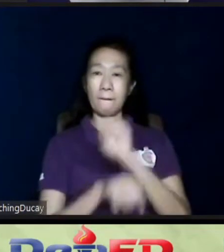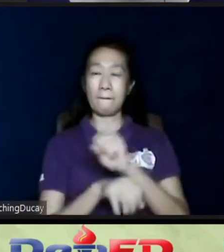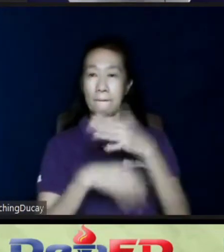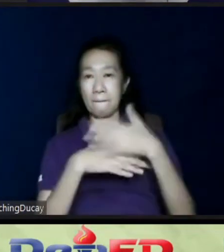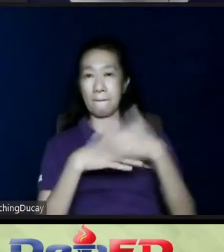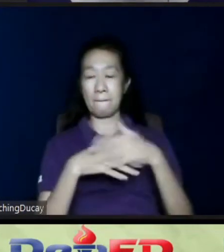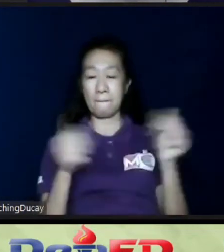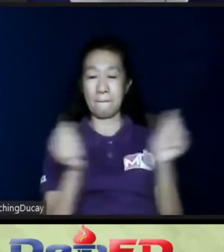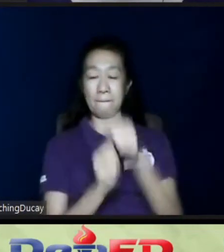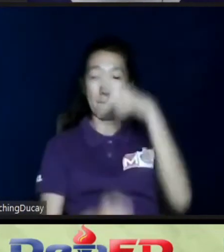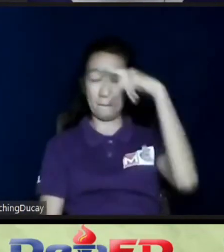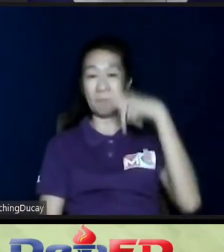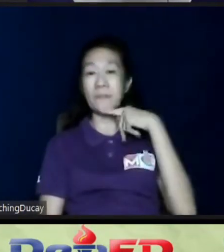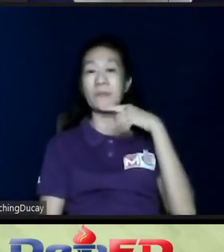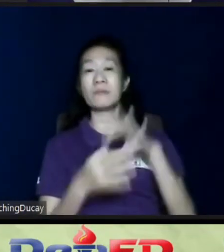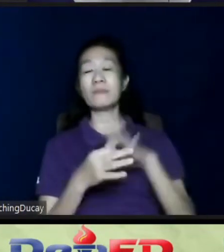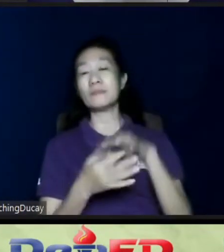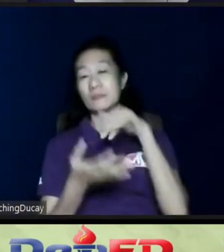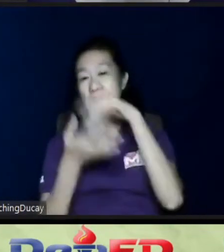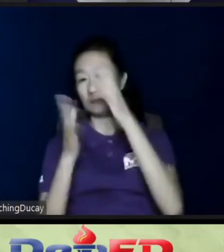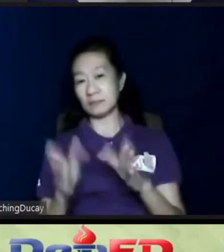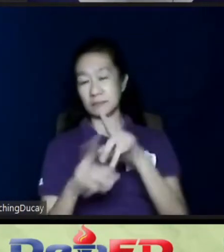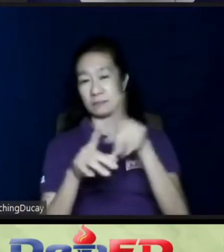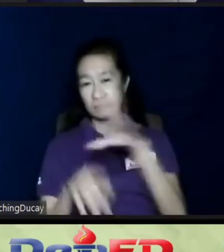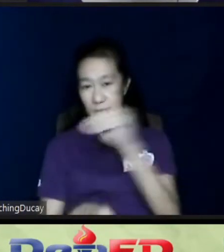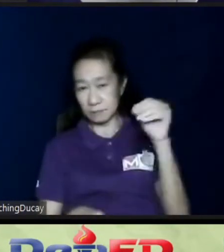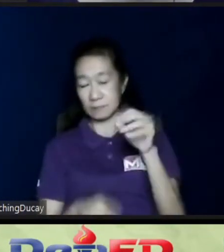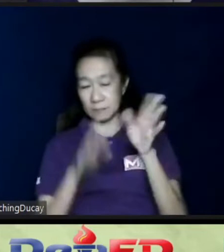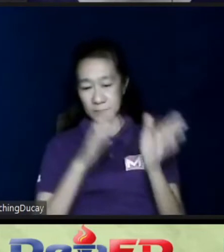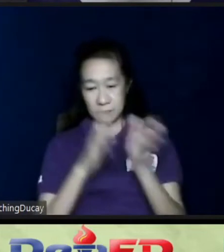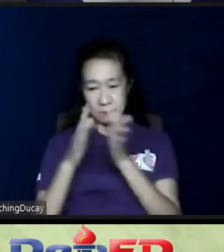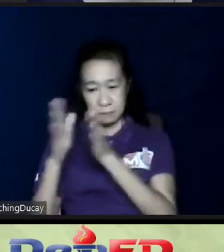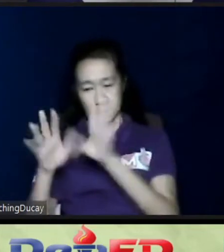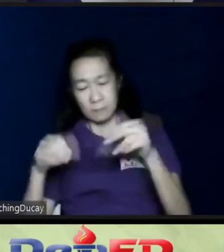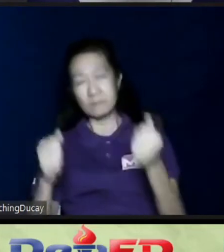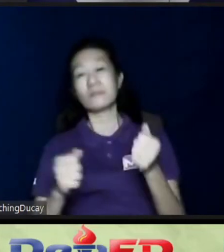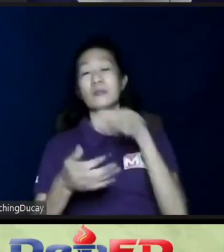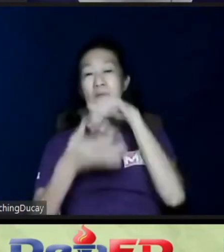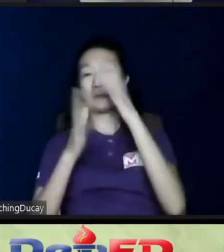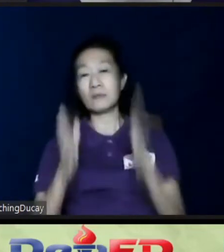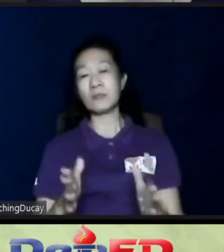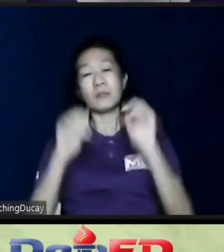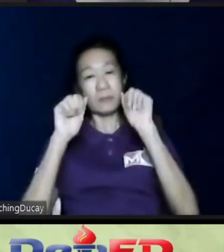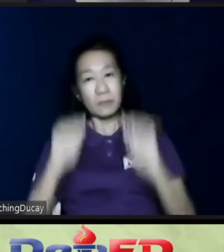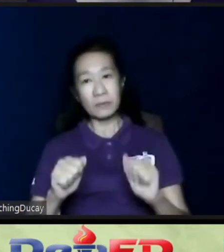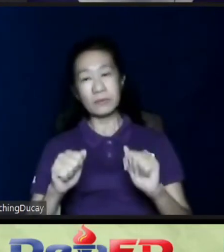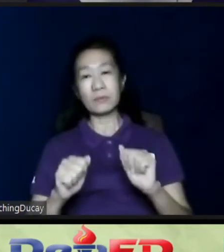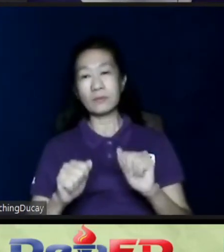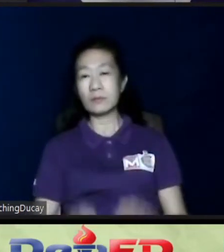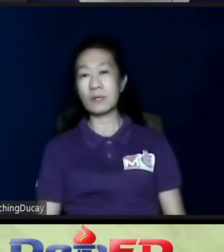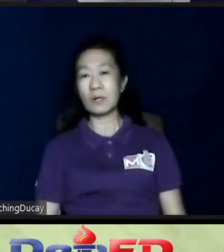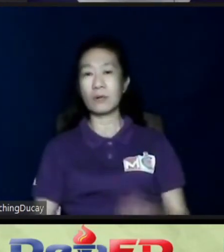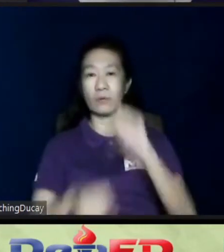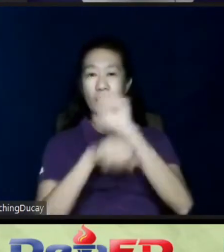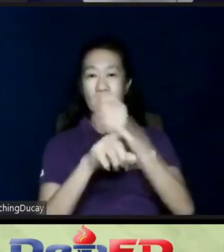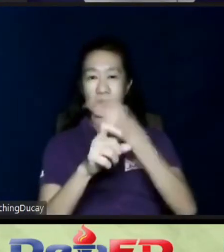with the parents of the student and plan how the student might be able to engage in some form of work from